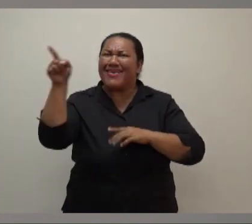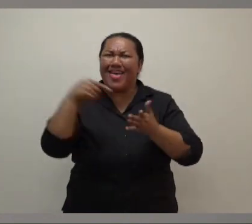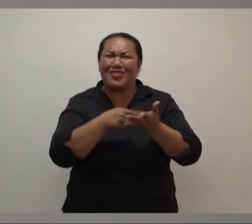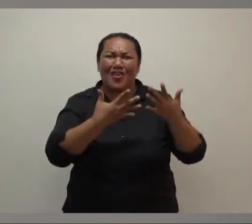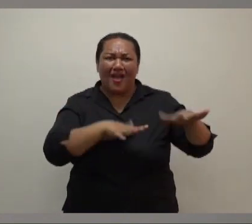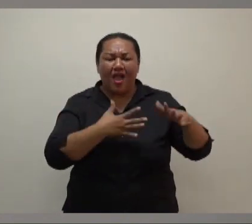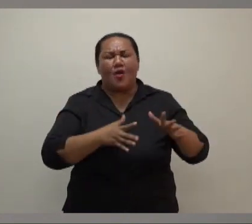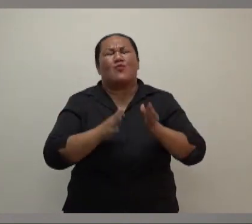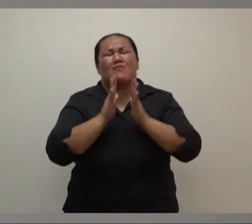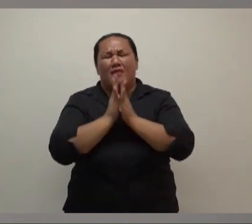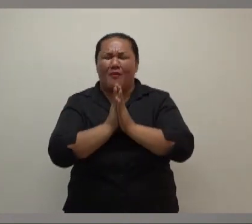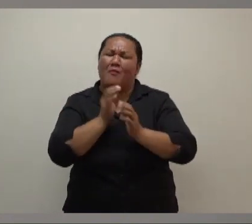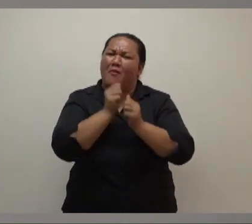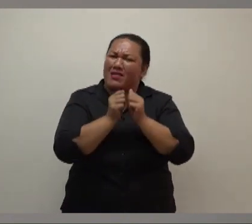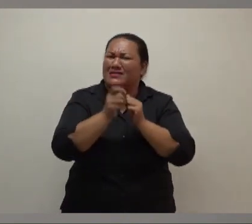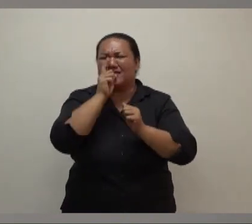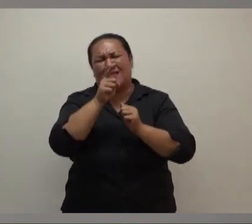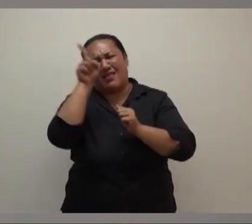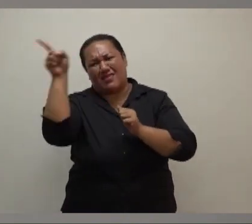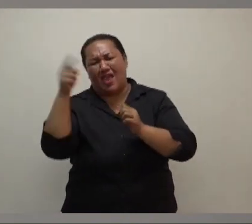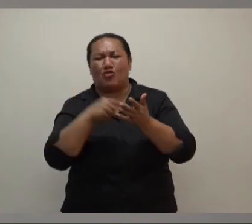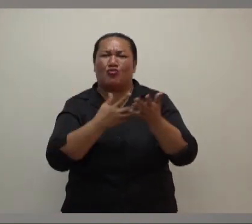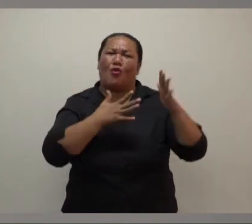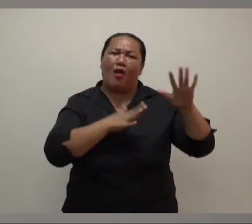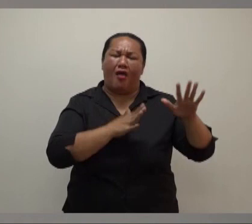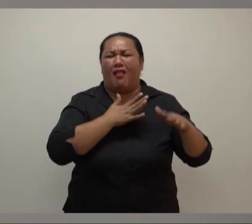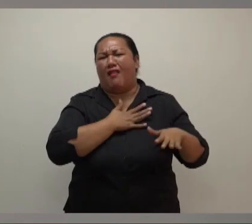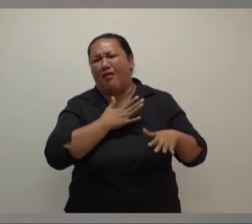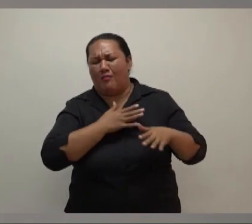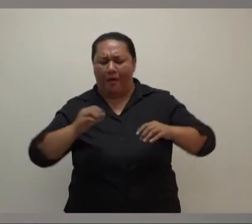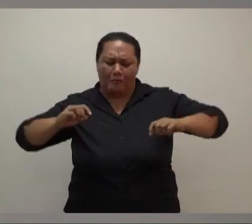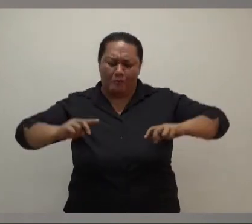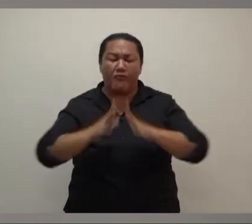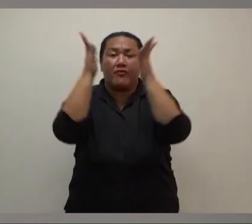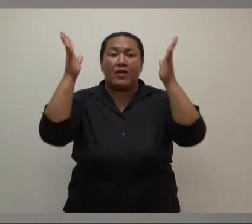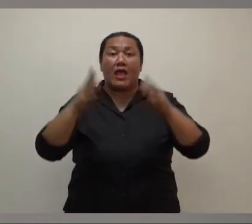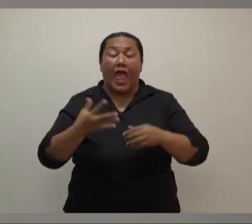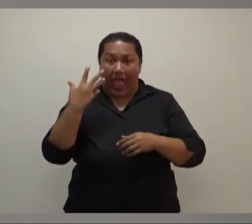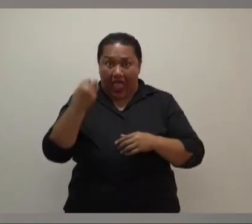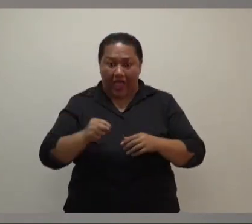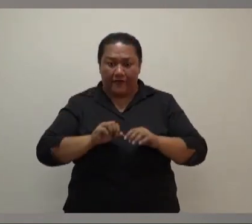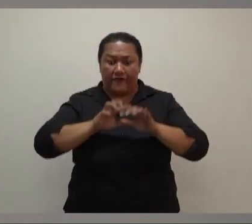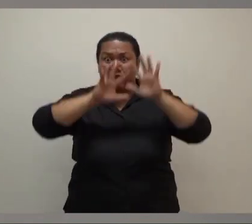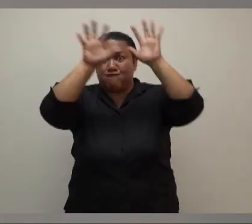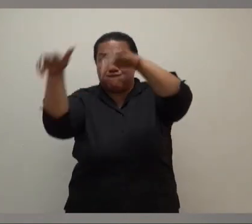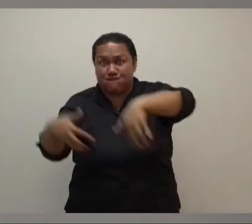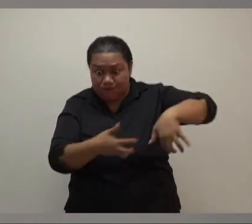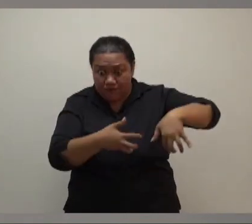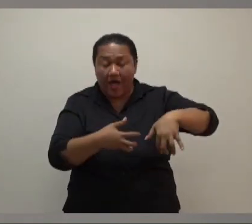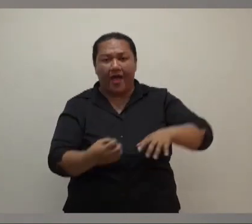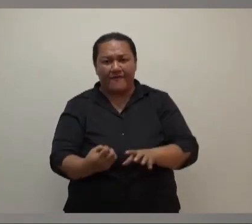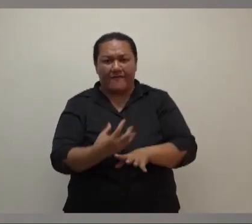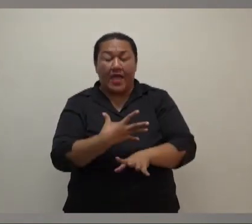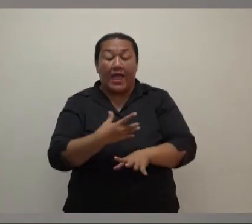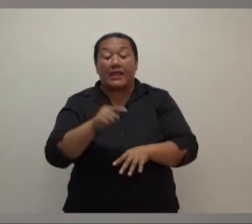waves and airborne ash stemming from the eruption. A tsunami alert is now in effect for the Fijian group. We have already